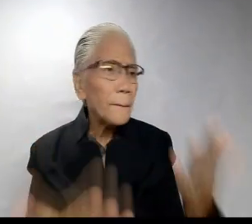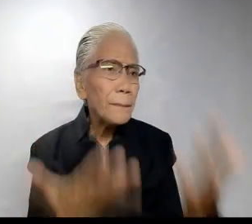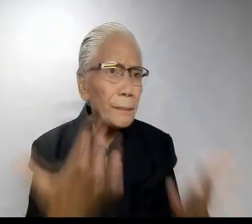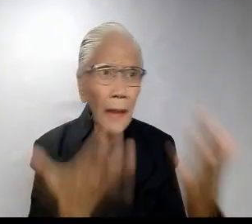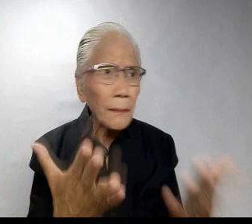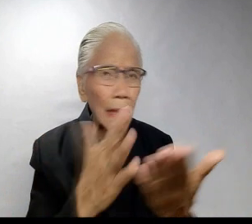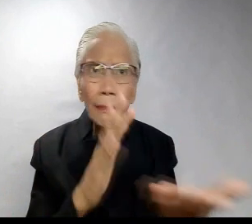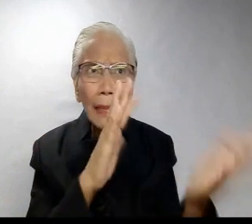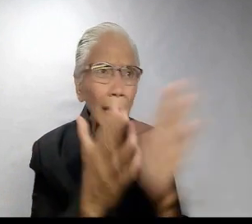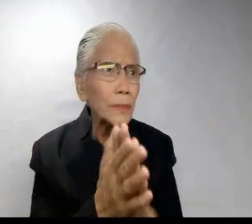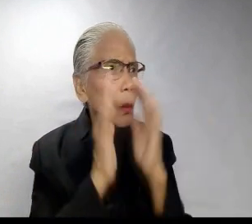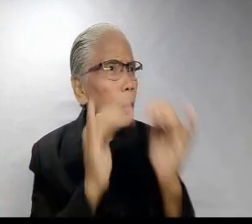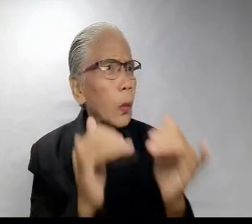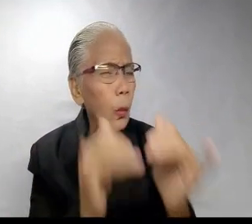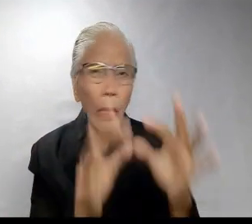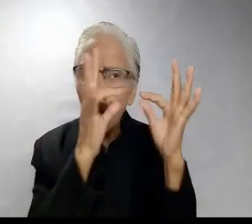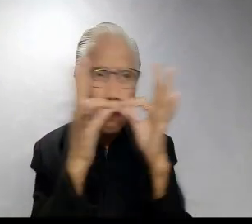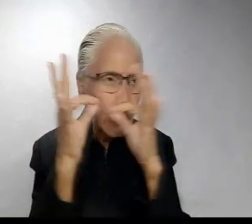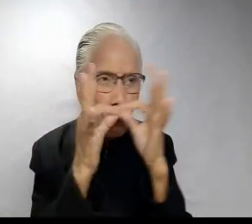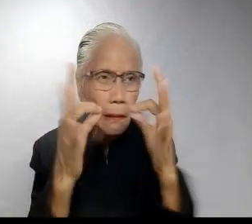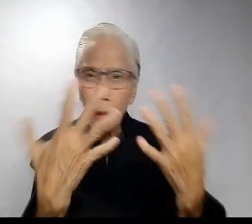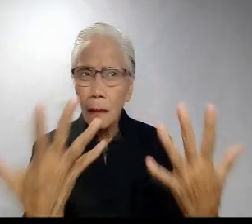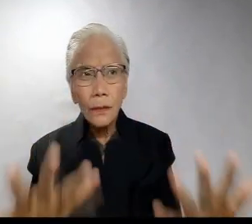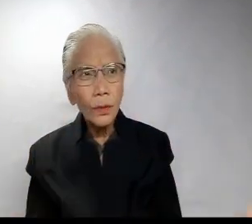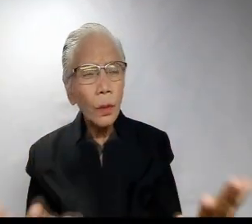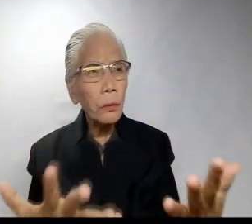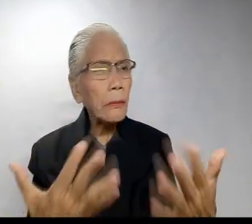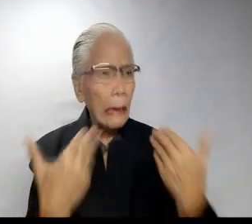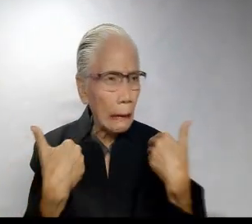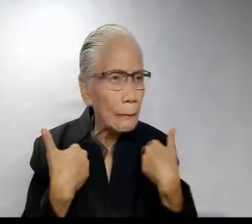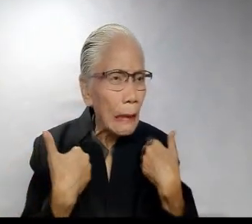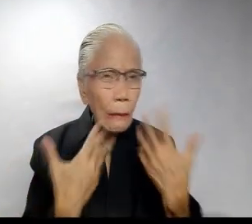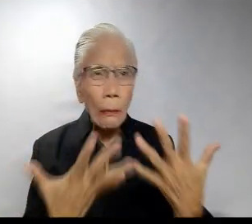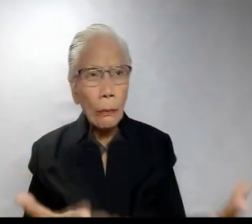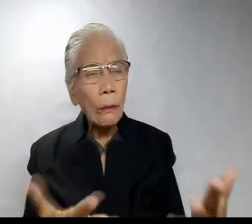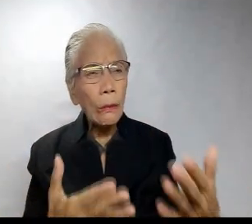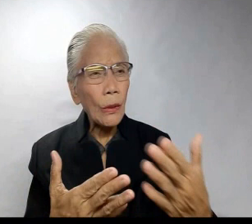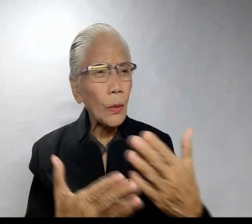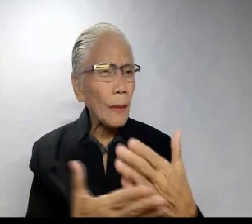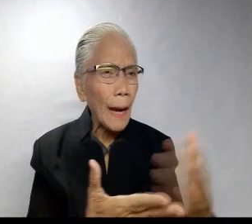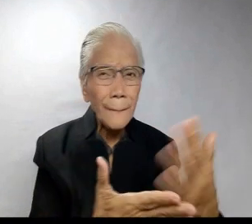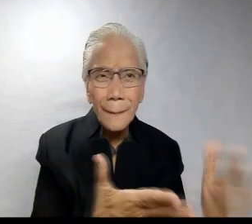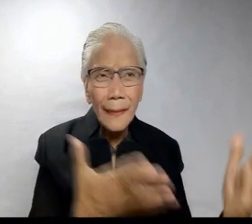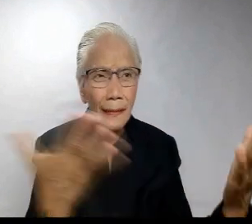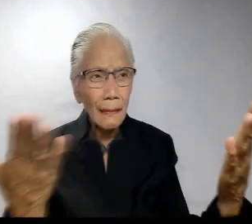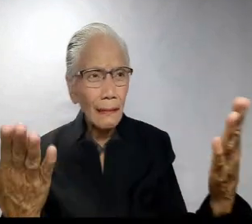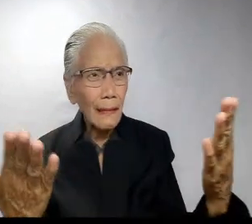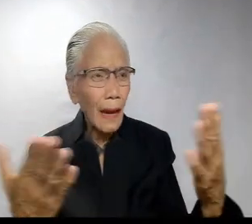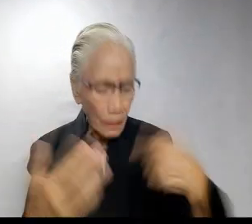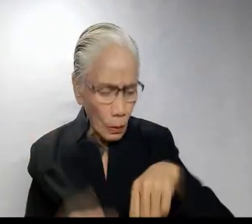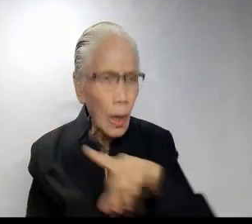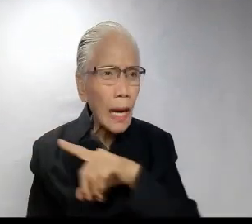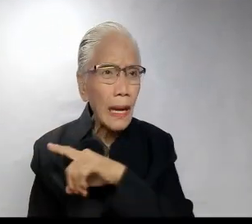Kaya siguro, naging addictions na. Kaya through the years, ang addictions have been eating away the